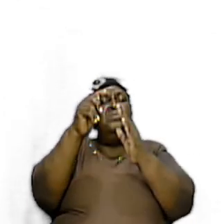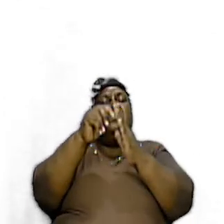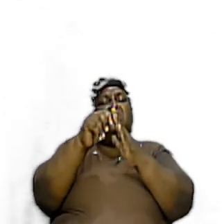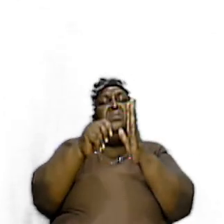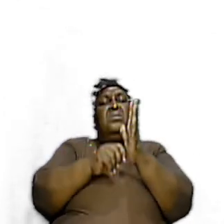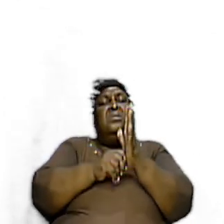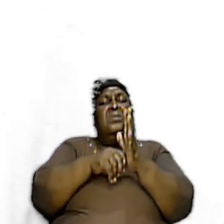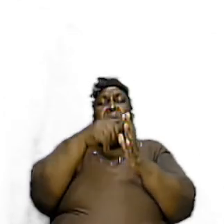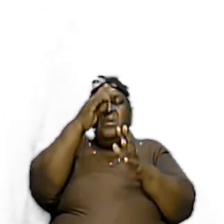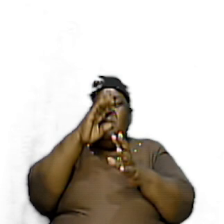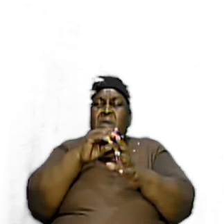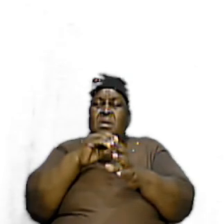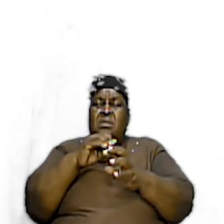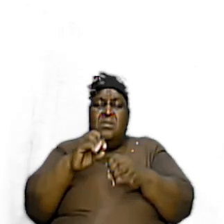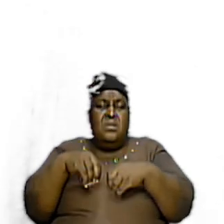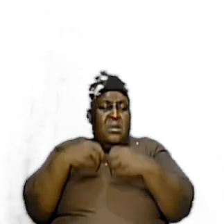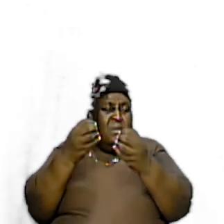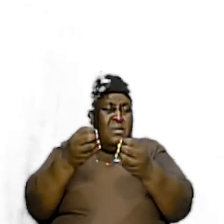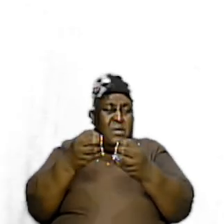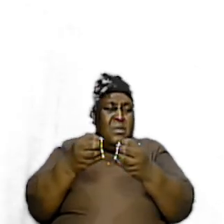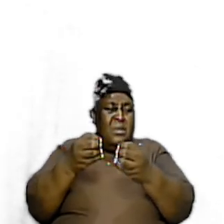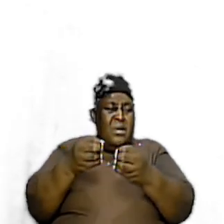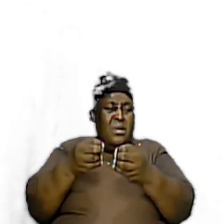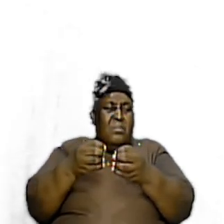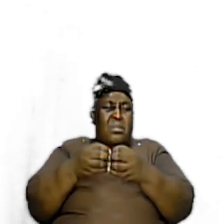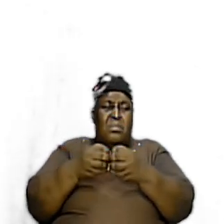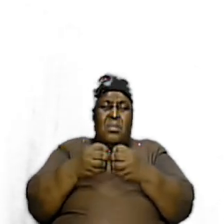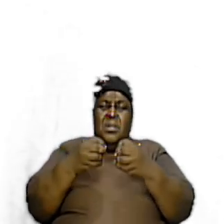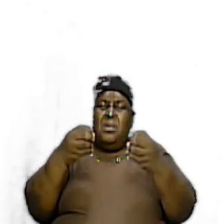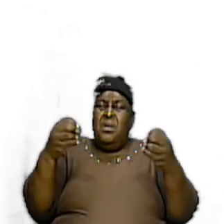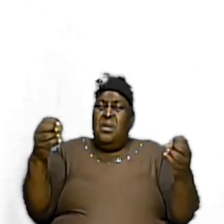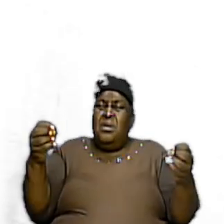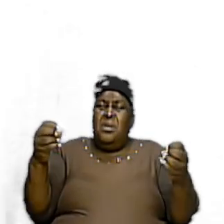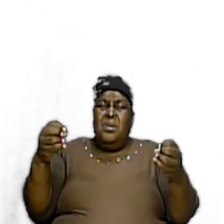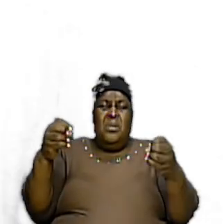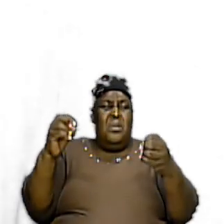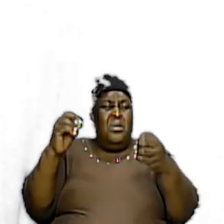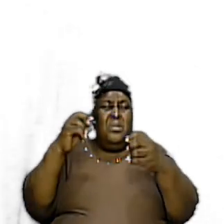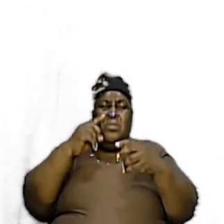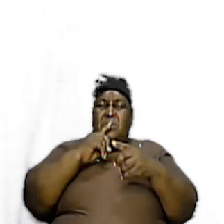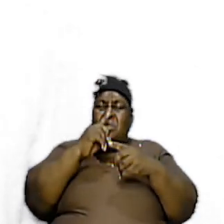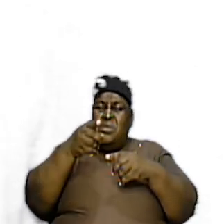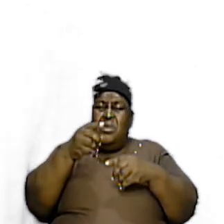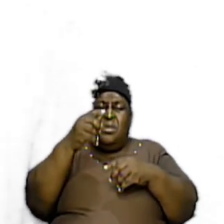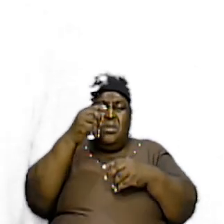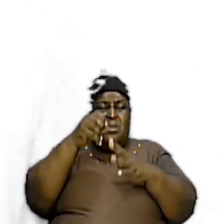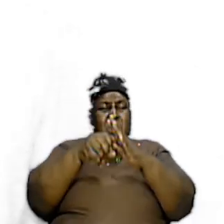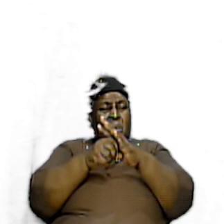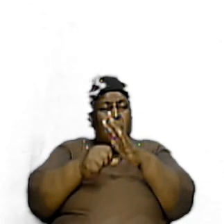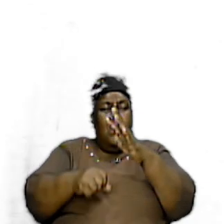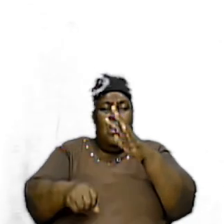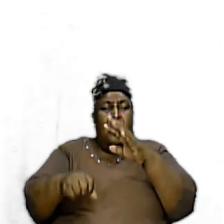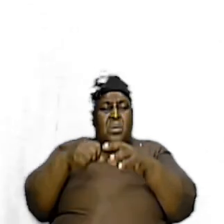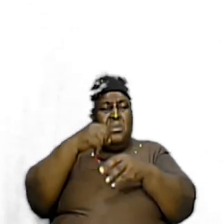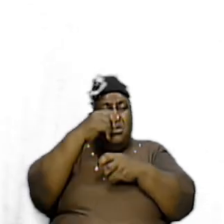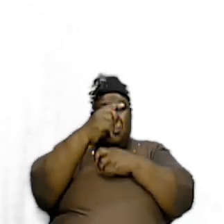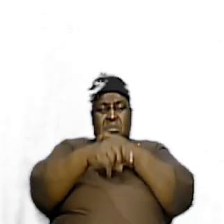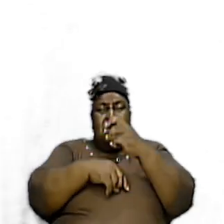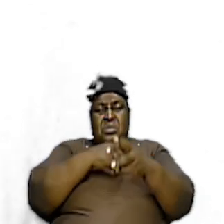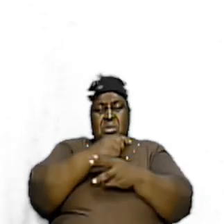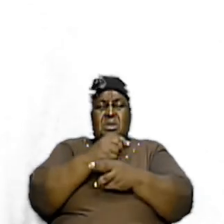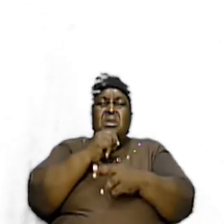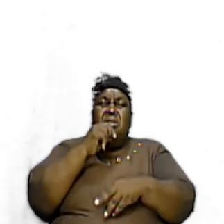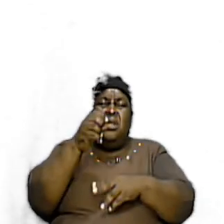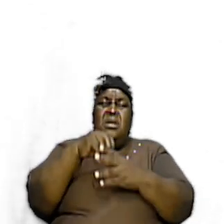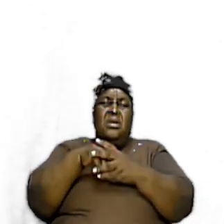God has given us a whole lot more he was rigid with them in the Old Testament but he's not rigid with us in the New